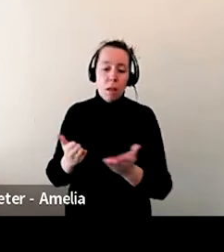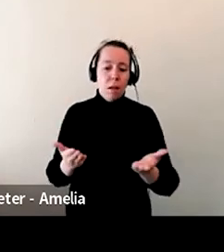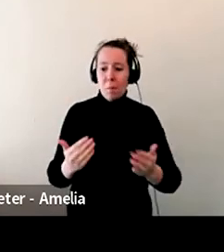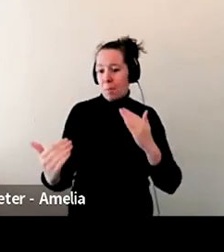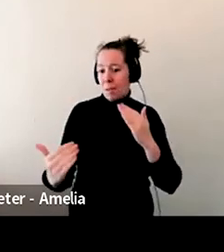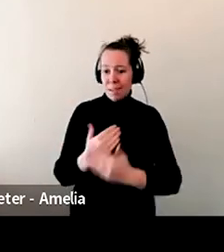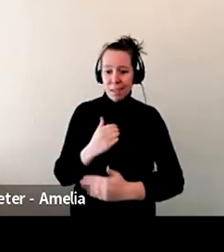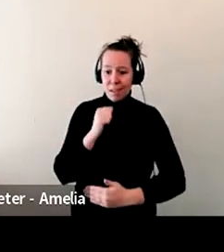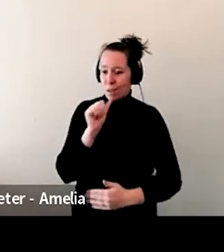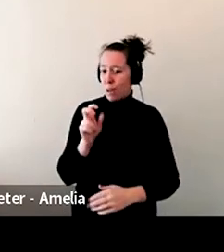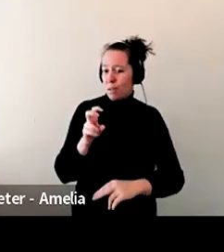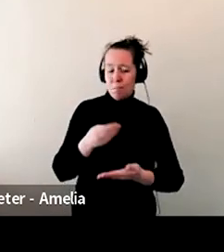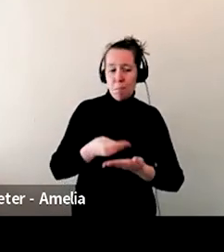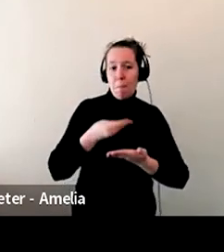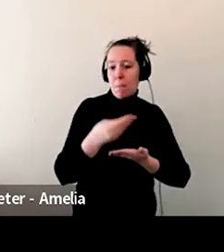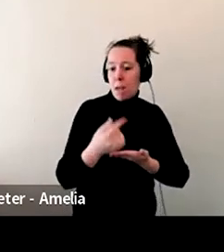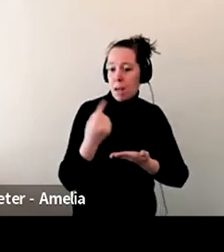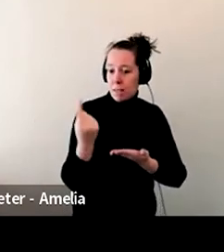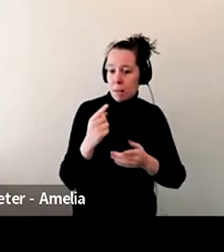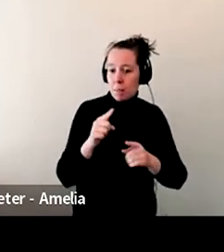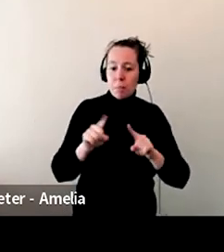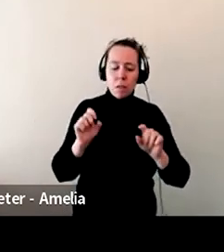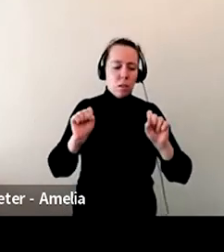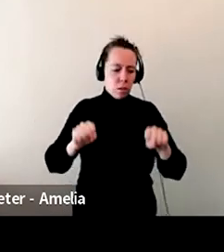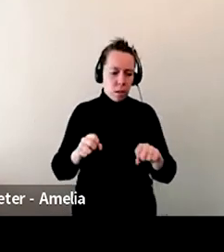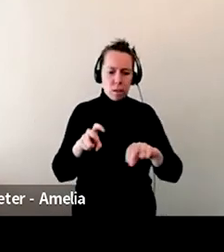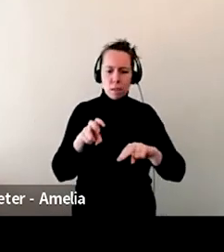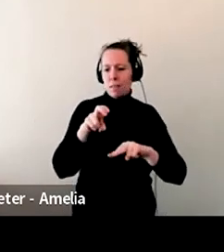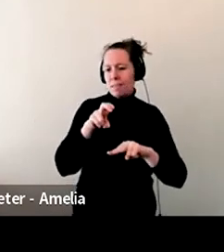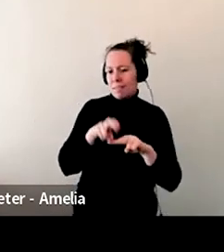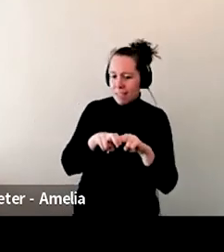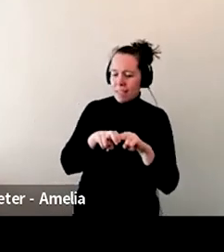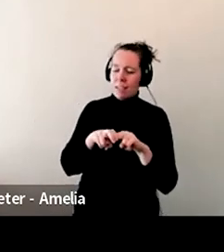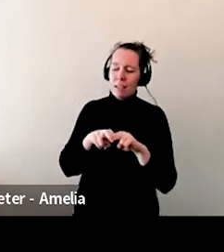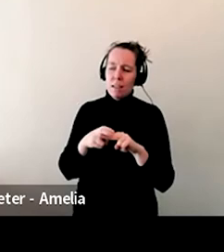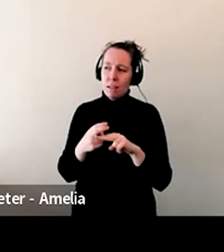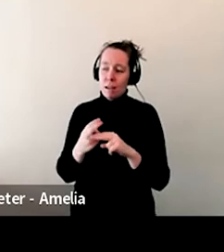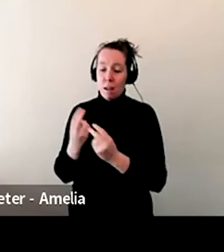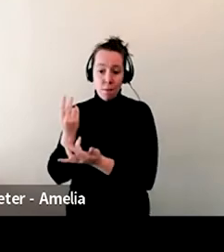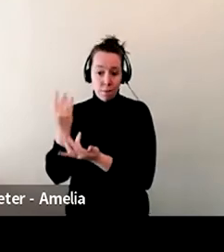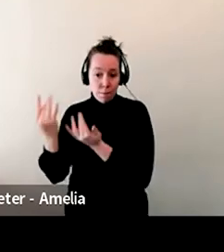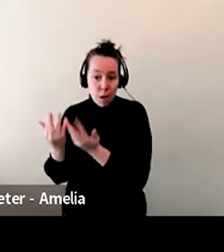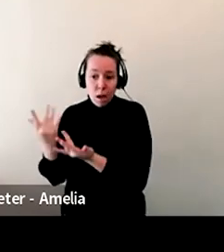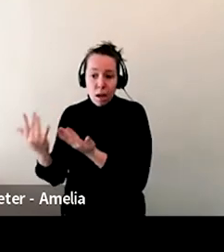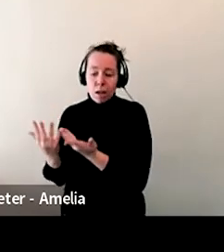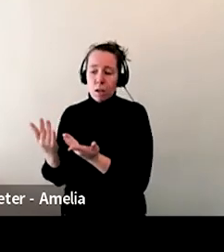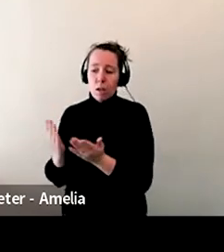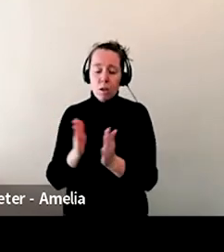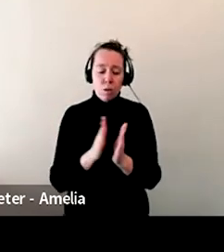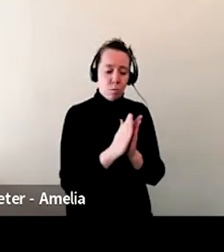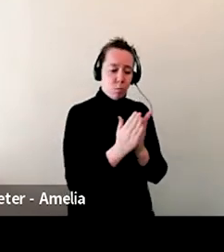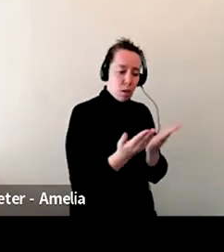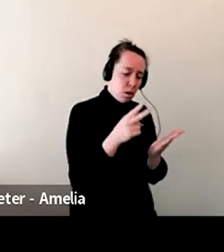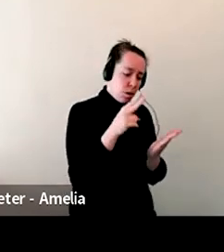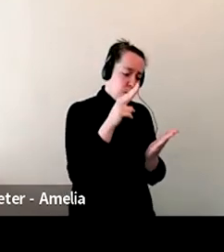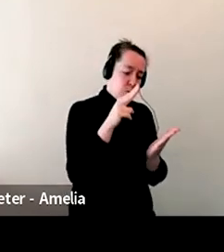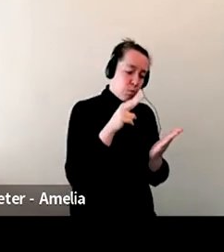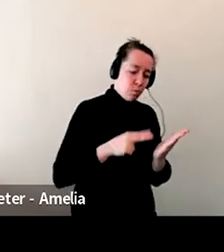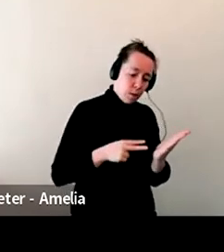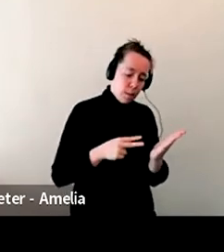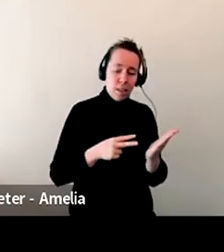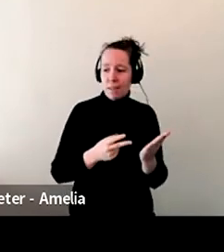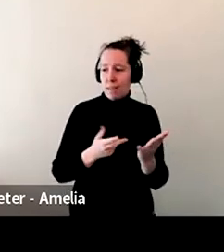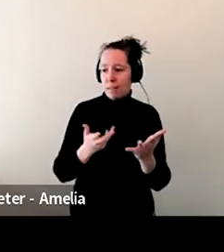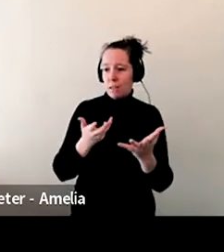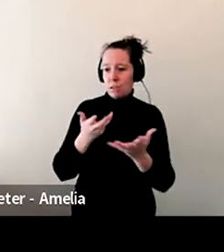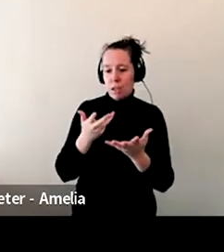fireplace, we've got cozy chairs around the fireplace. You'll go and sit down and talk and, you know, read your book for a little while. It's, it's, that's our goal to